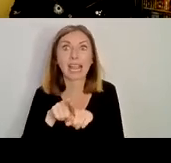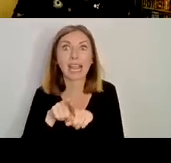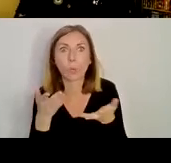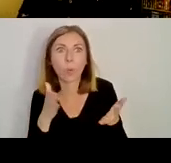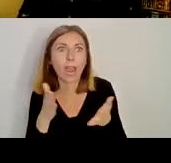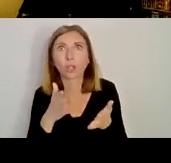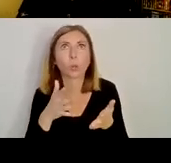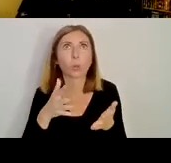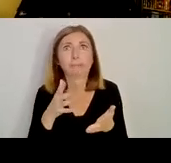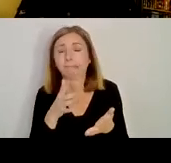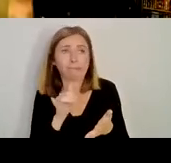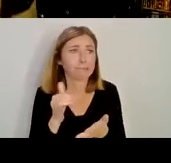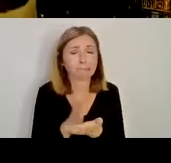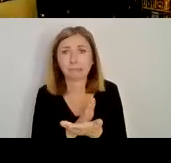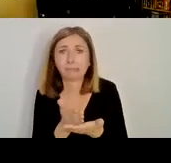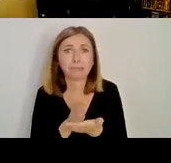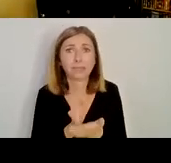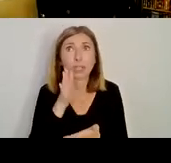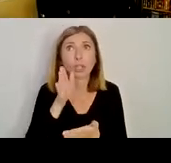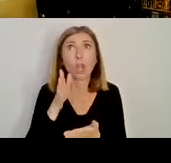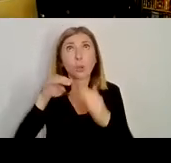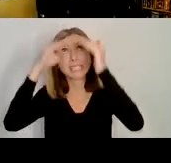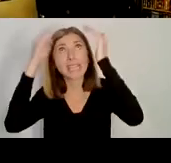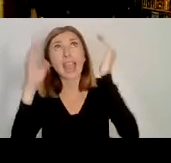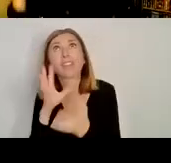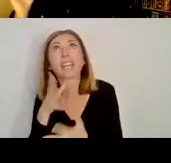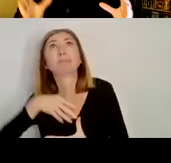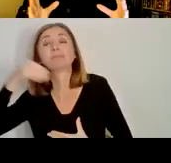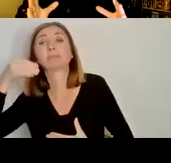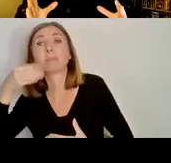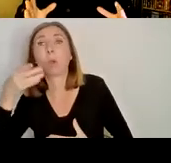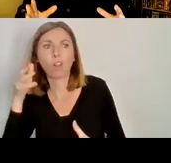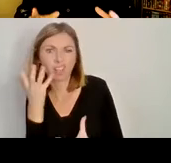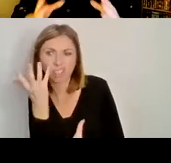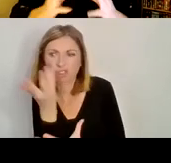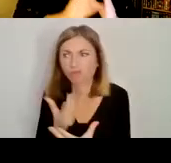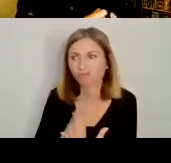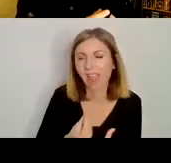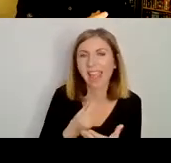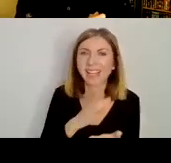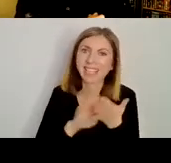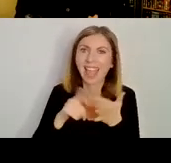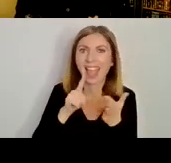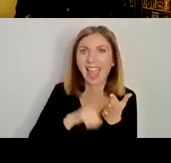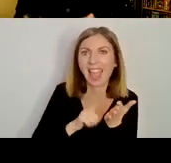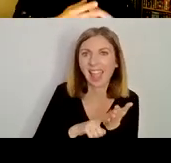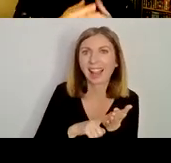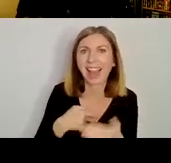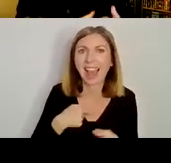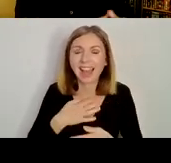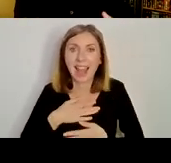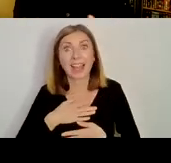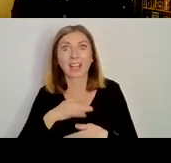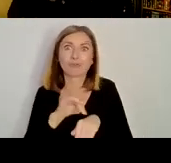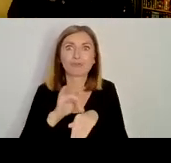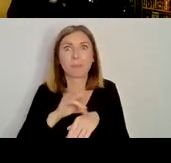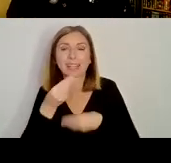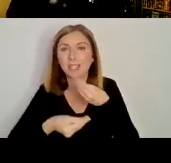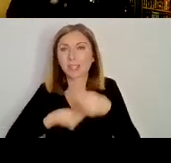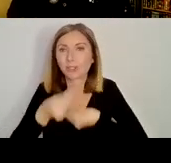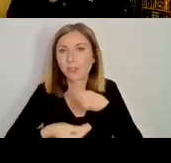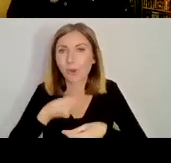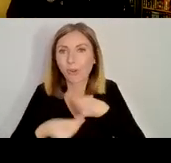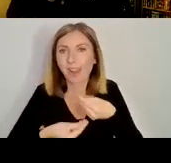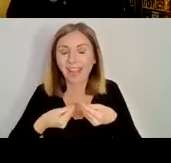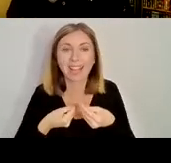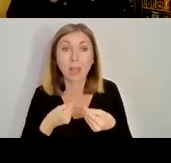image. And what I found remarkable about this is instead of Covgal intervening, which is what you'd expect to